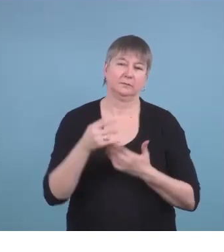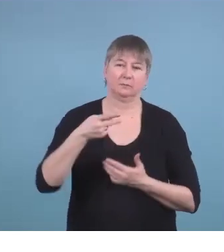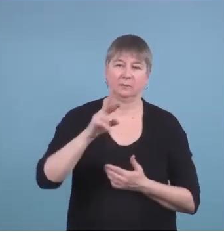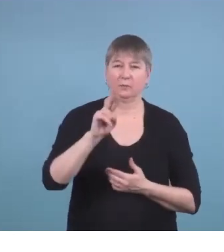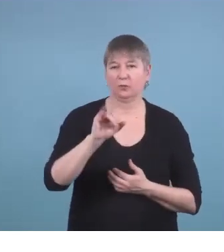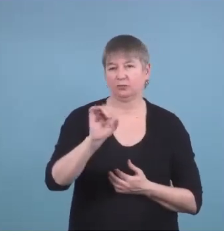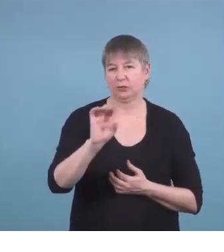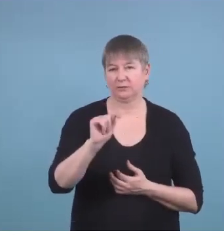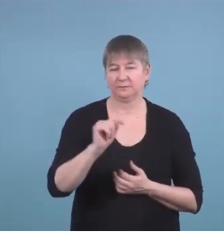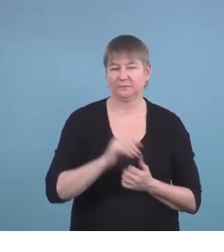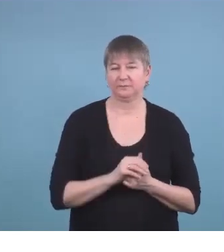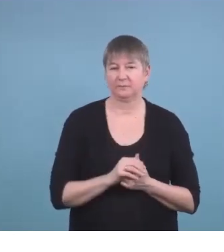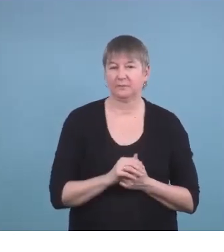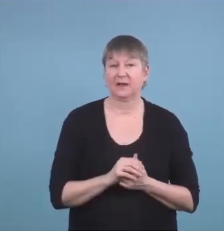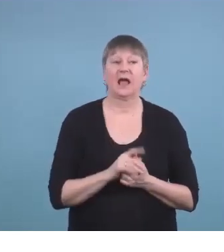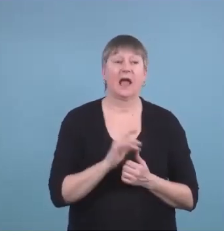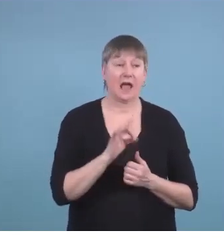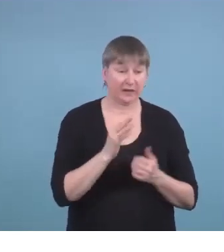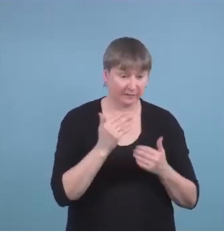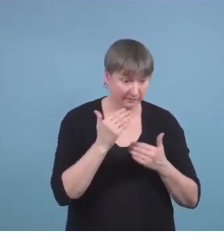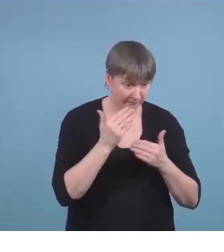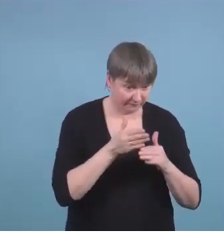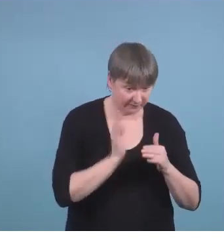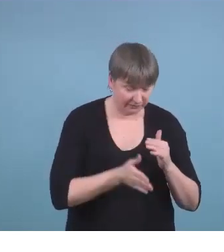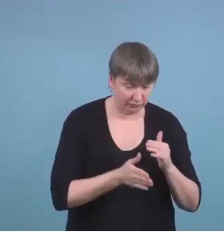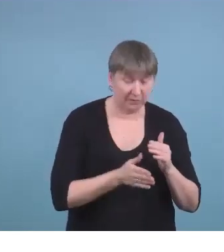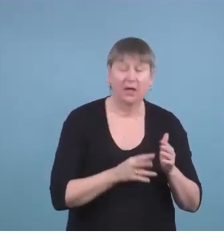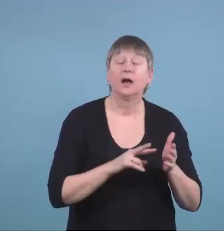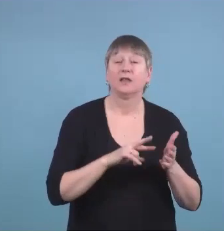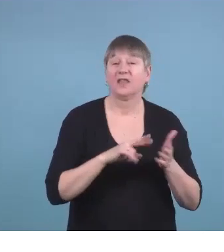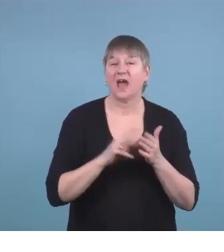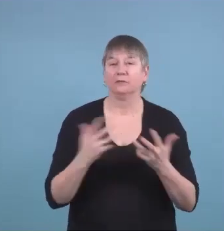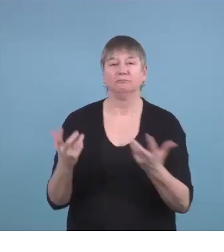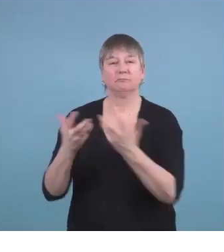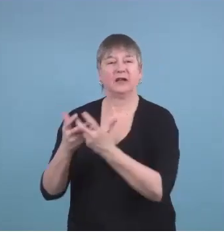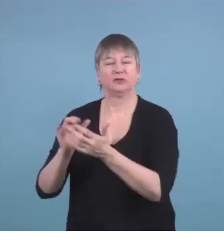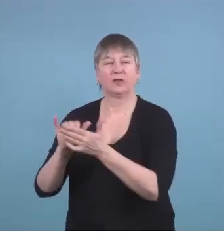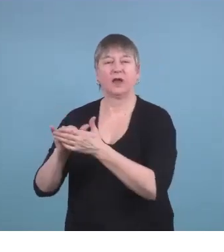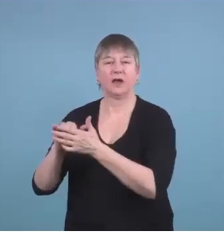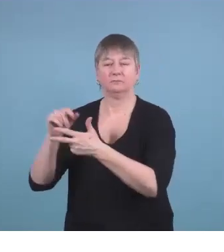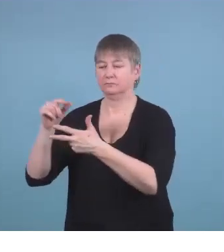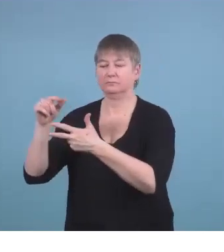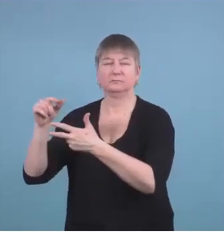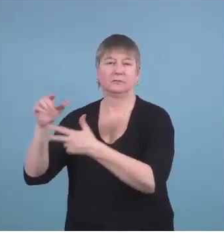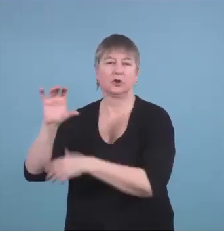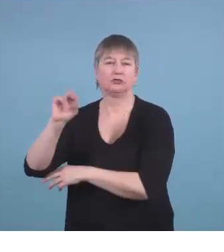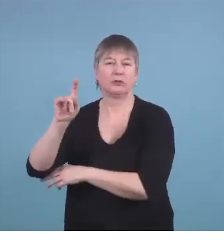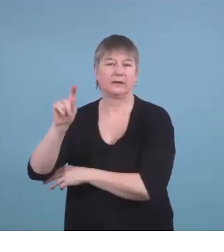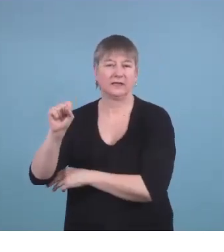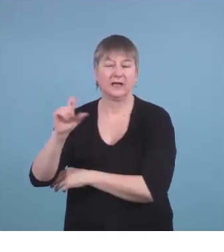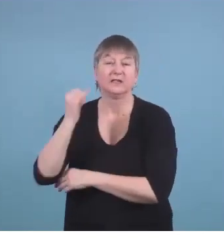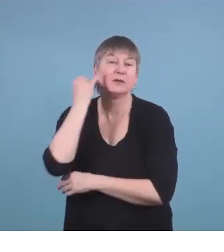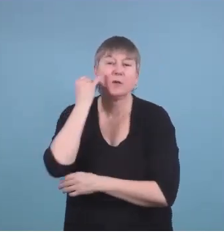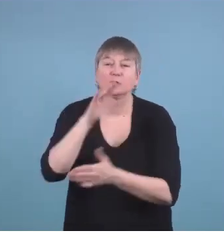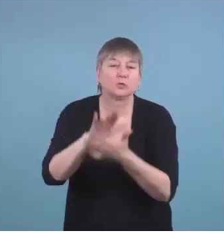in order to fulfill that need if the school doesn't offer something in the line of what the